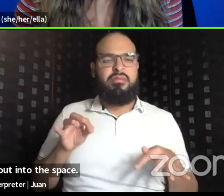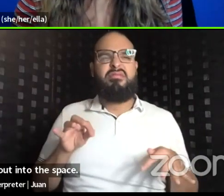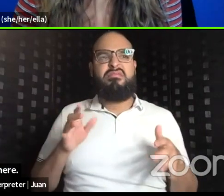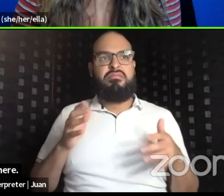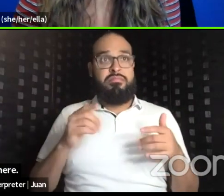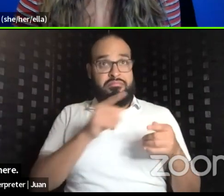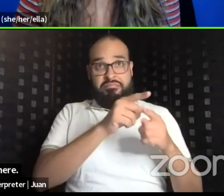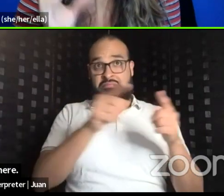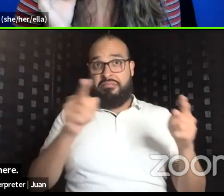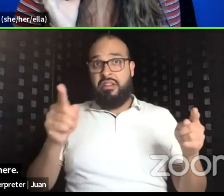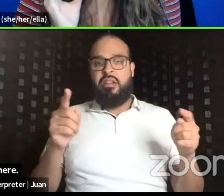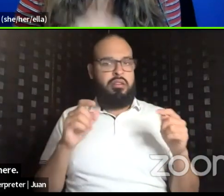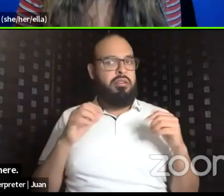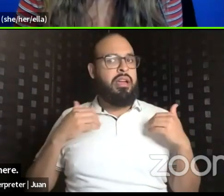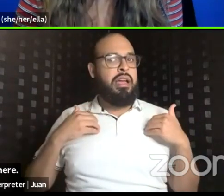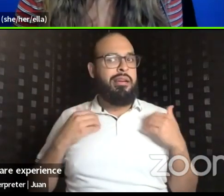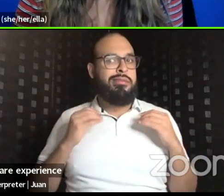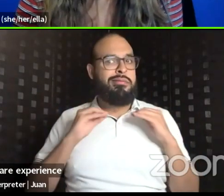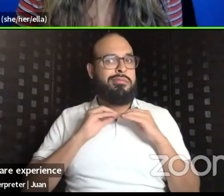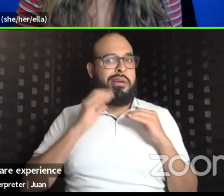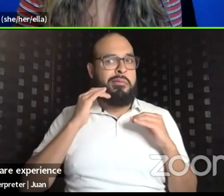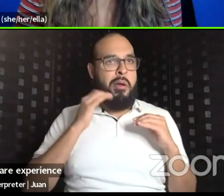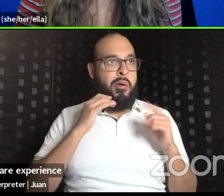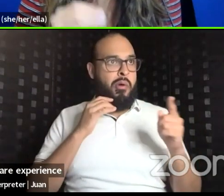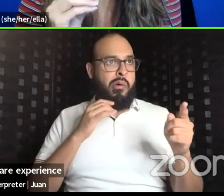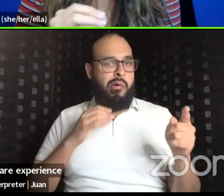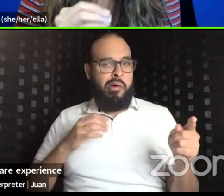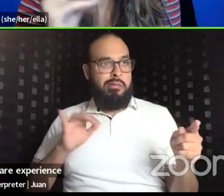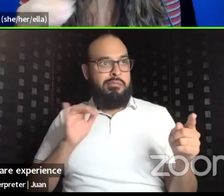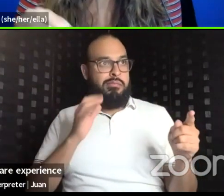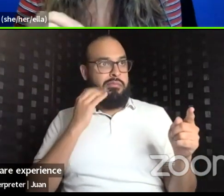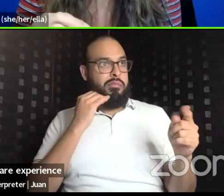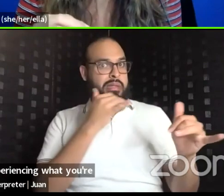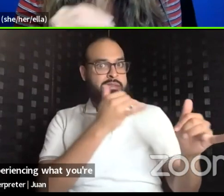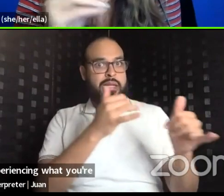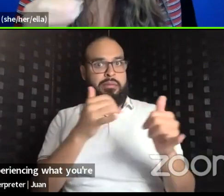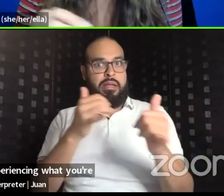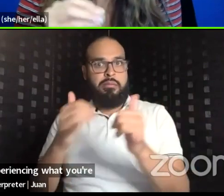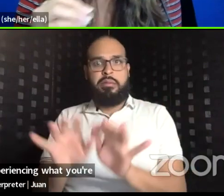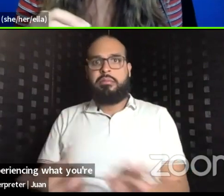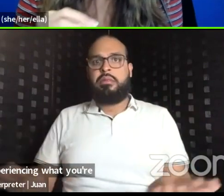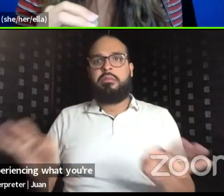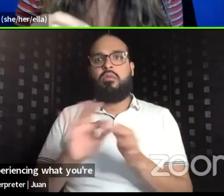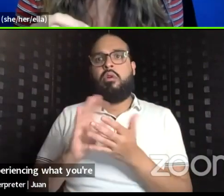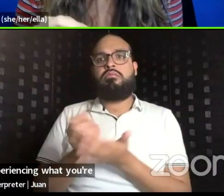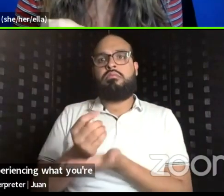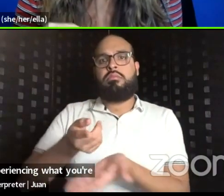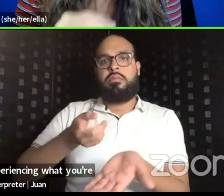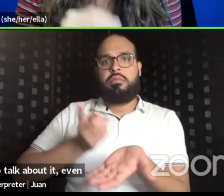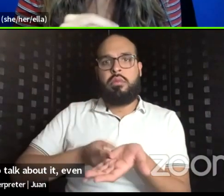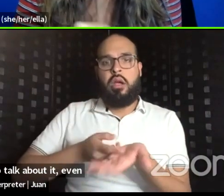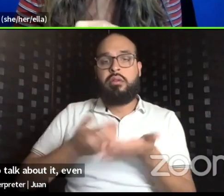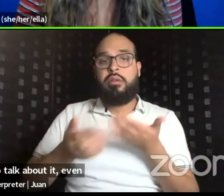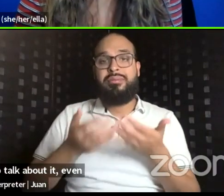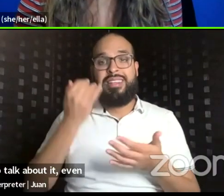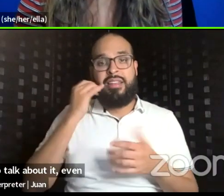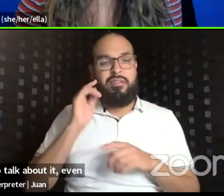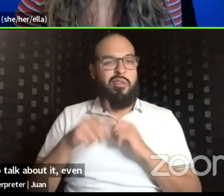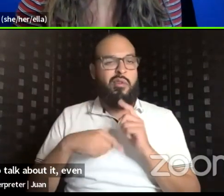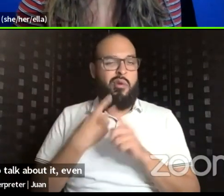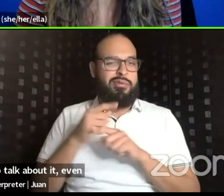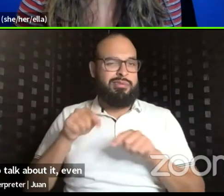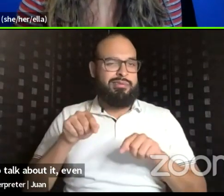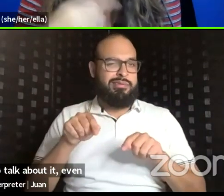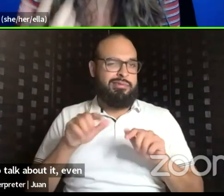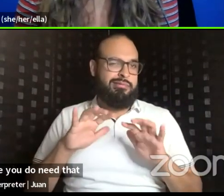people who are experiencing what you're experiencing. And it's important to talk about it, even if it's in just affinity spaces, because you do need that